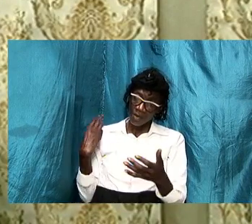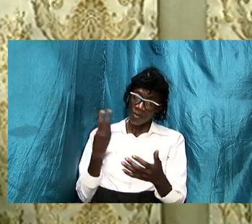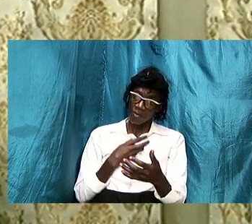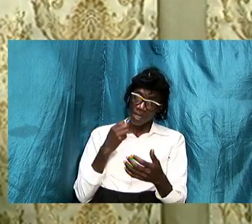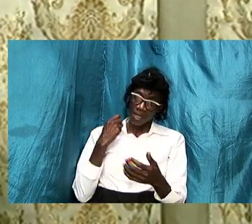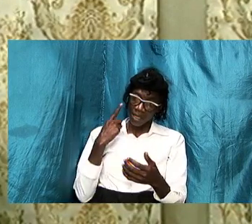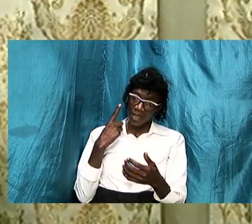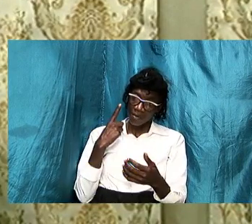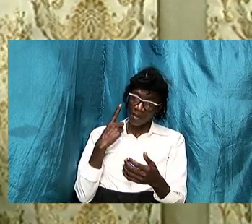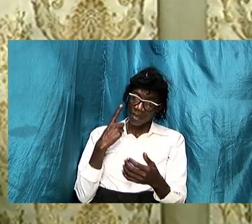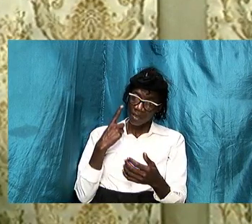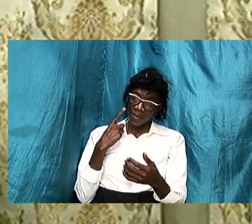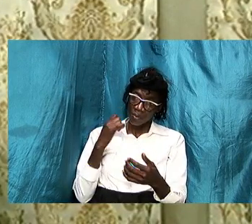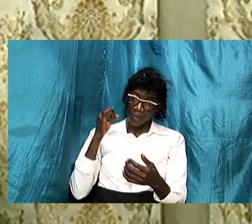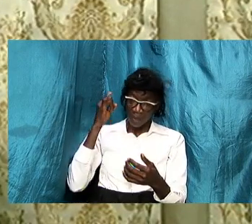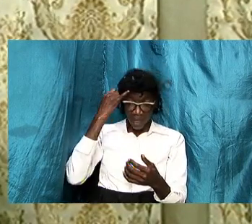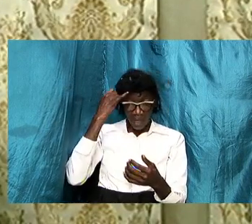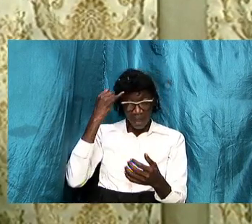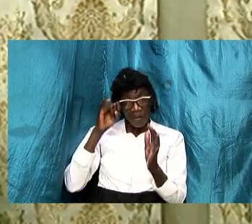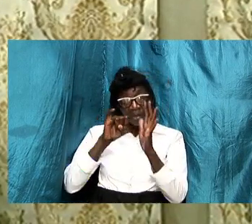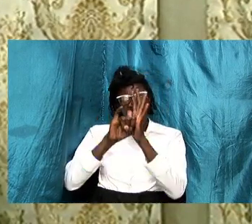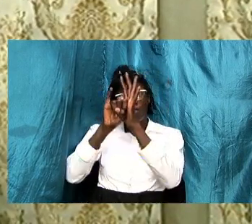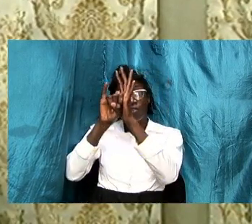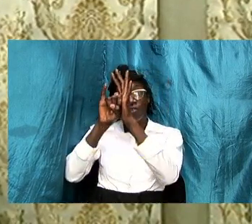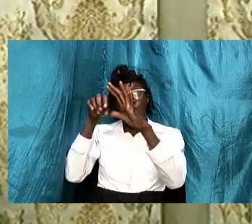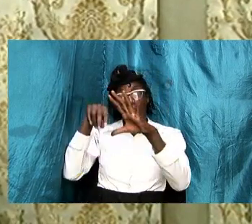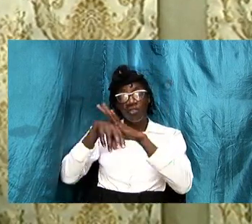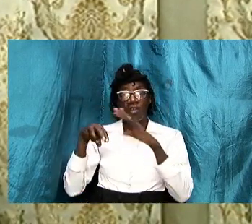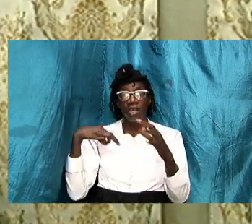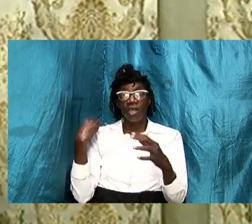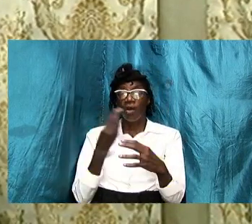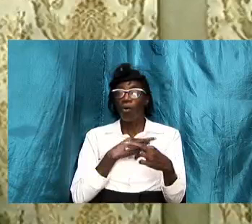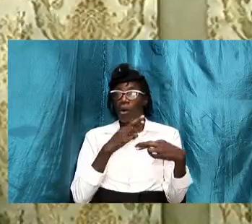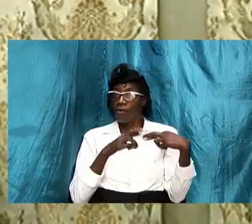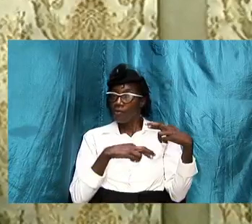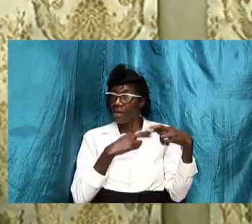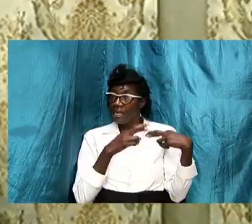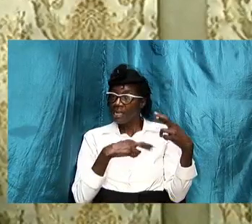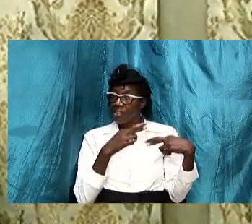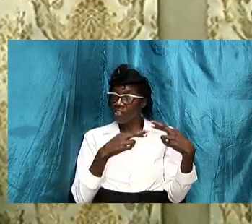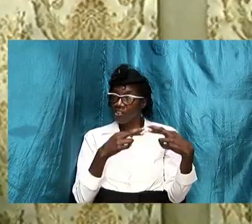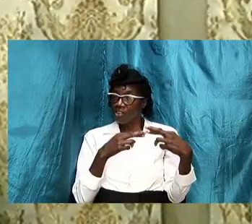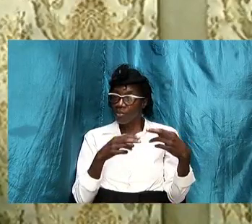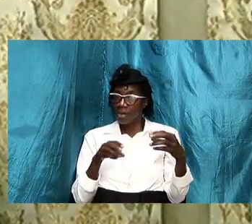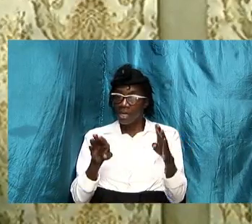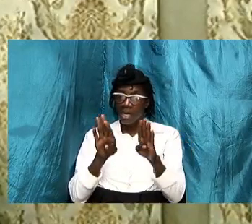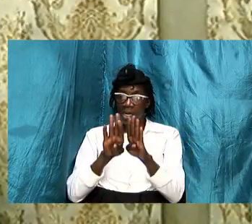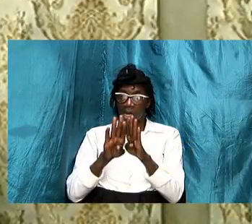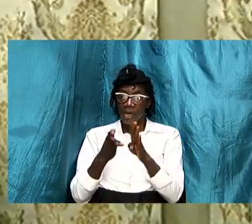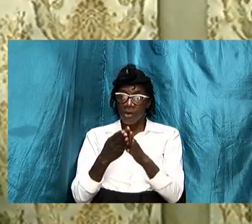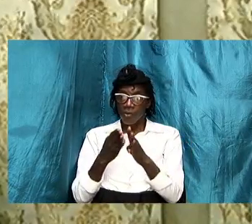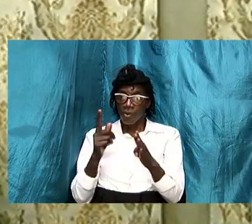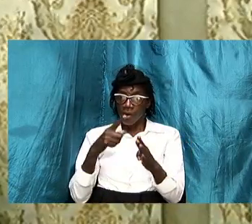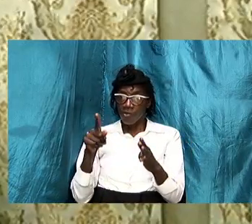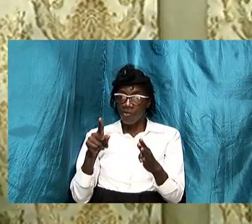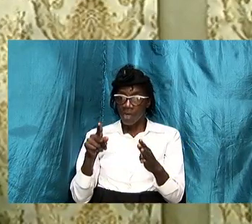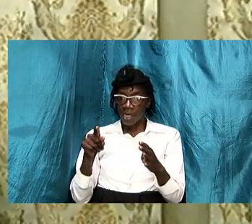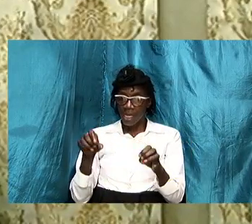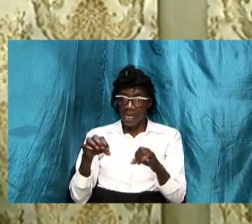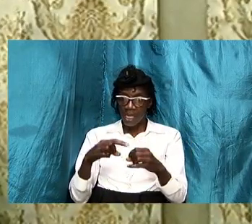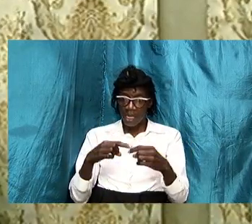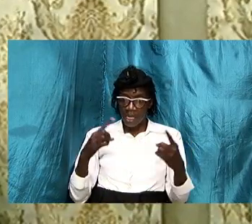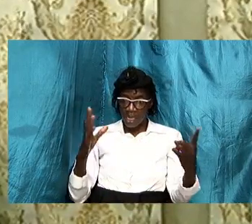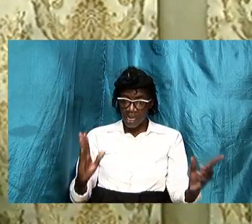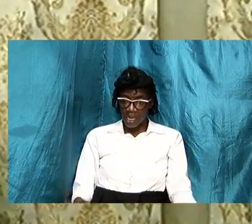introduce into our relationship a door for the enemy to push his head in and to